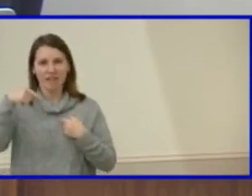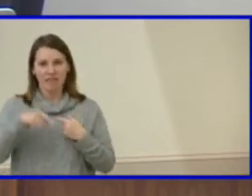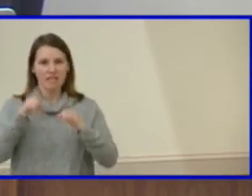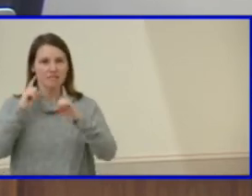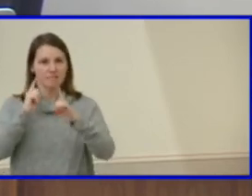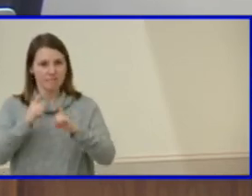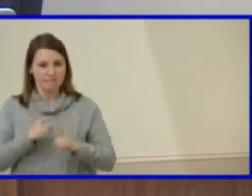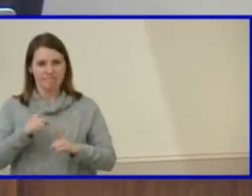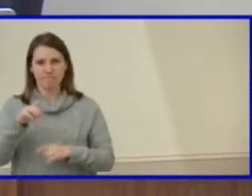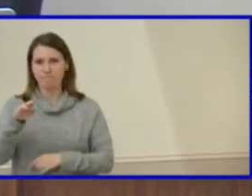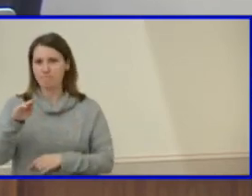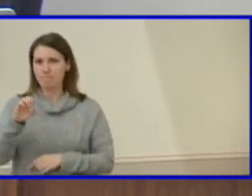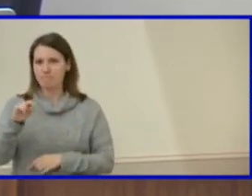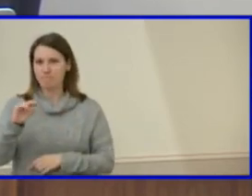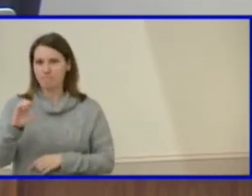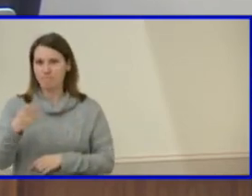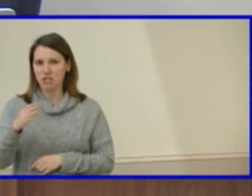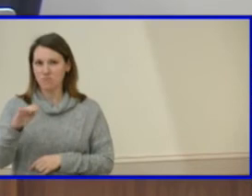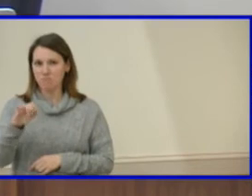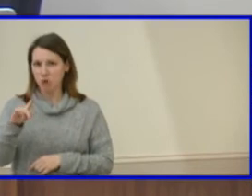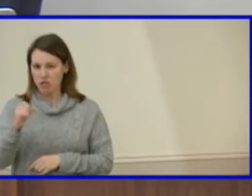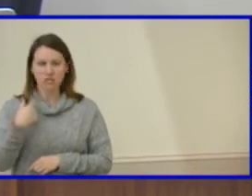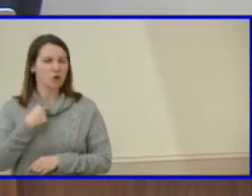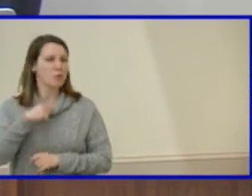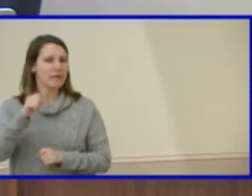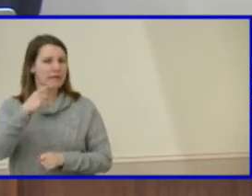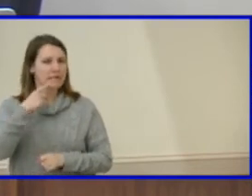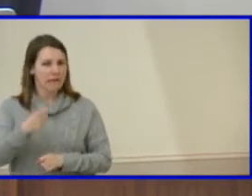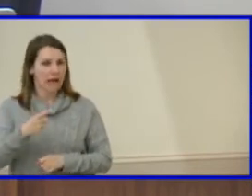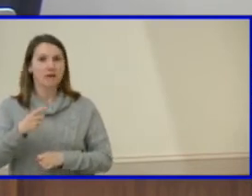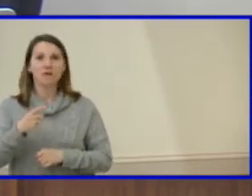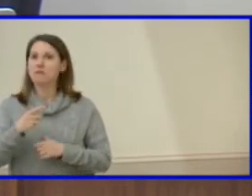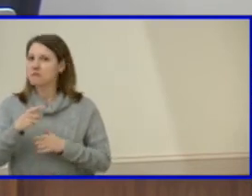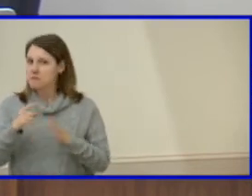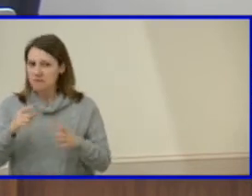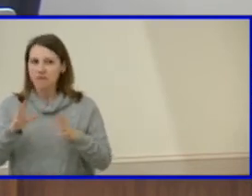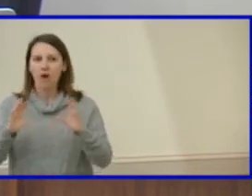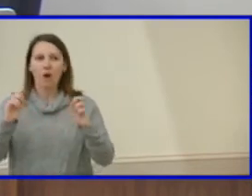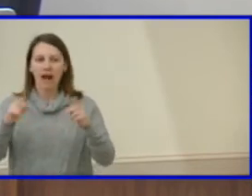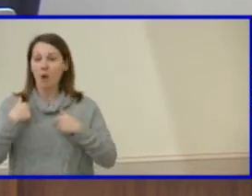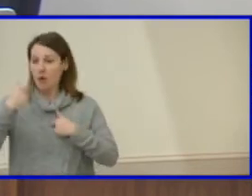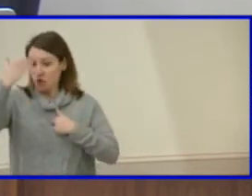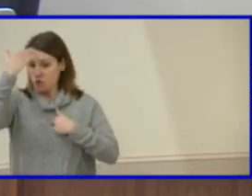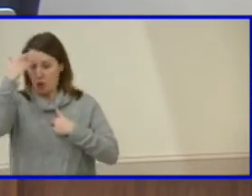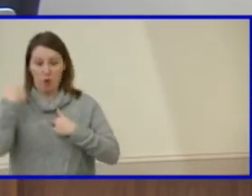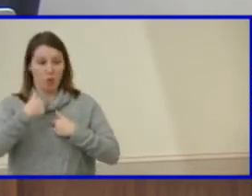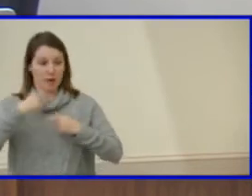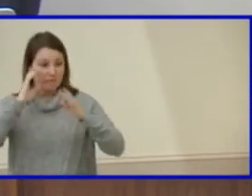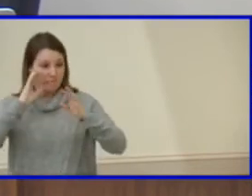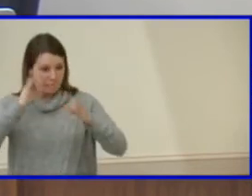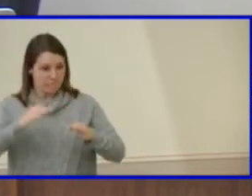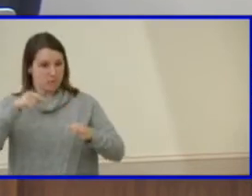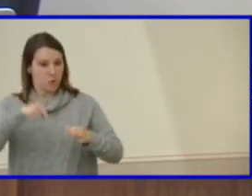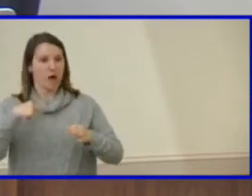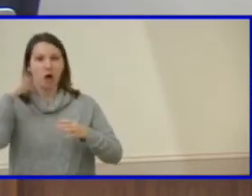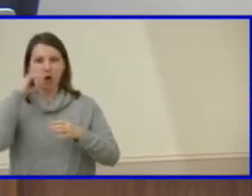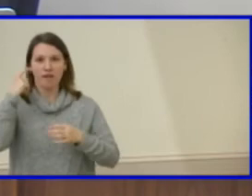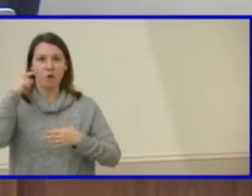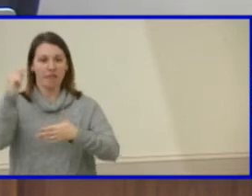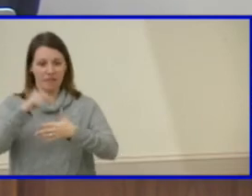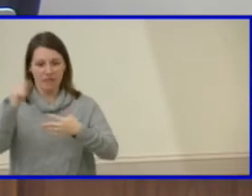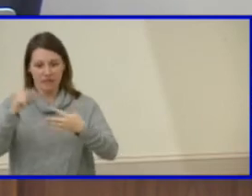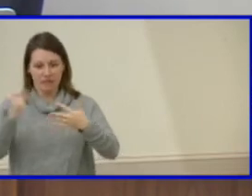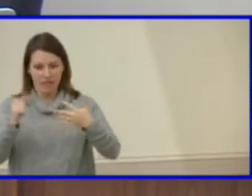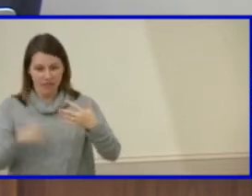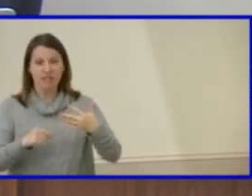specifically and definitively say, you once we determine what we're looking for, we can set these benchmarks based upon the